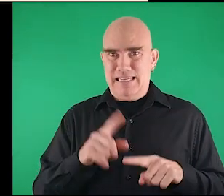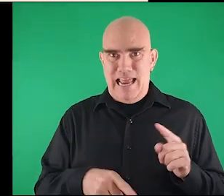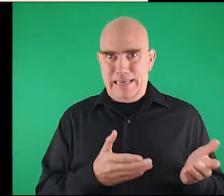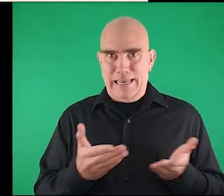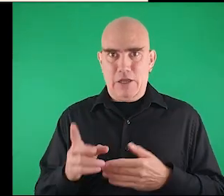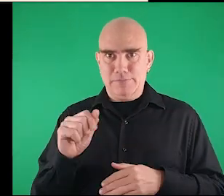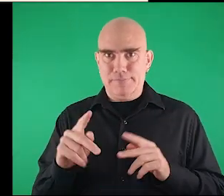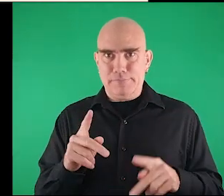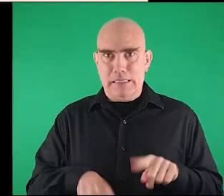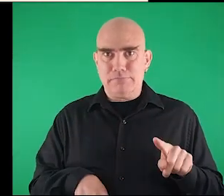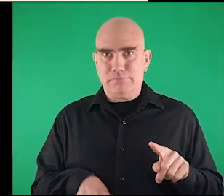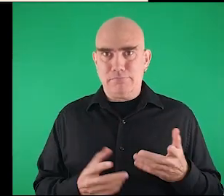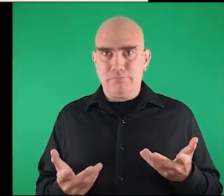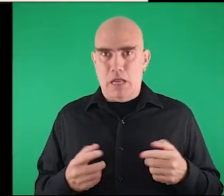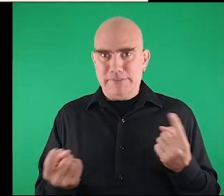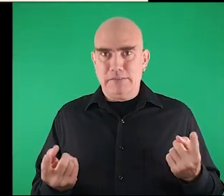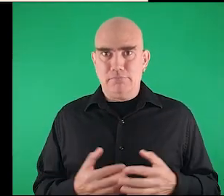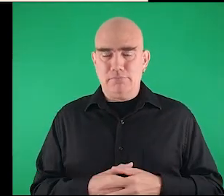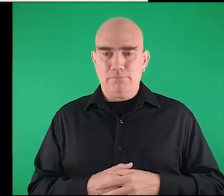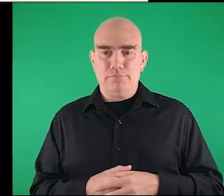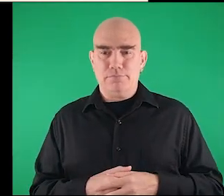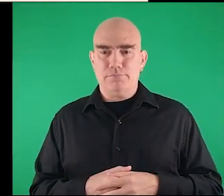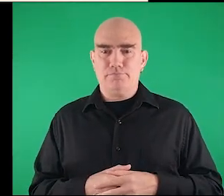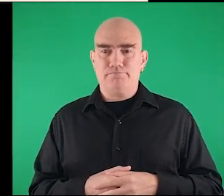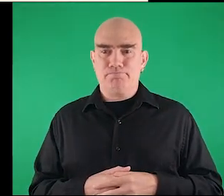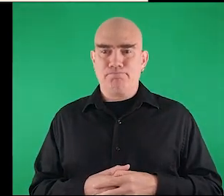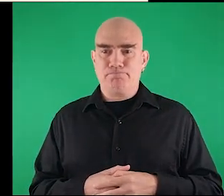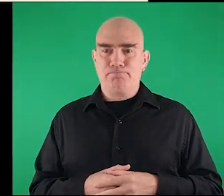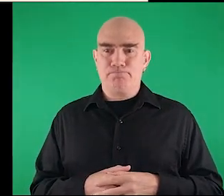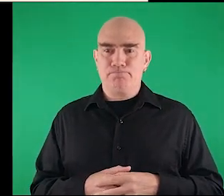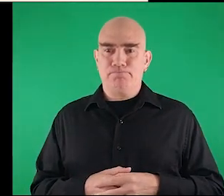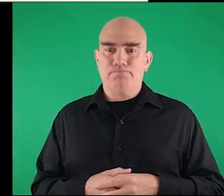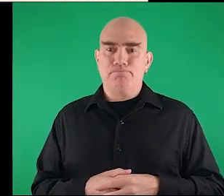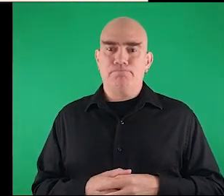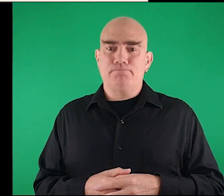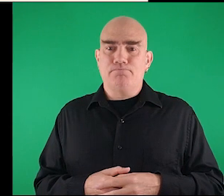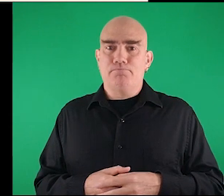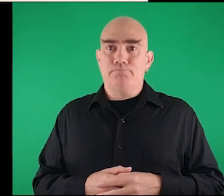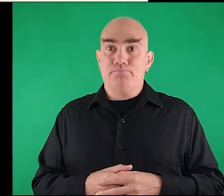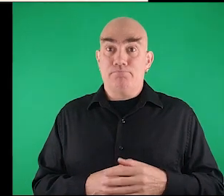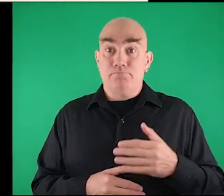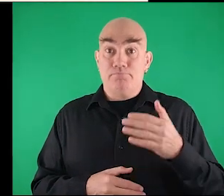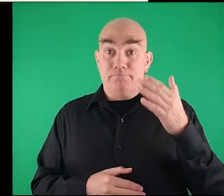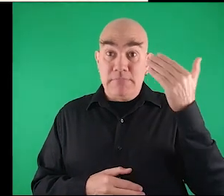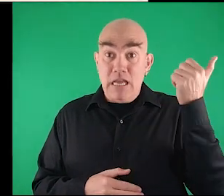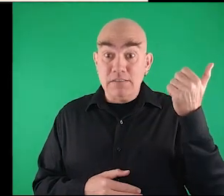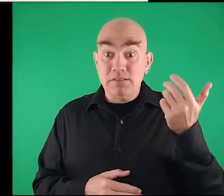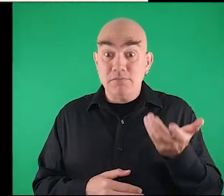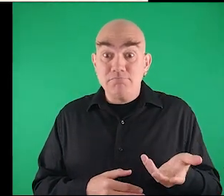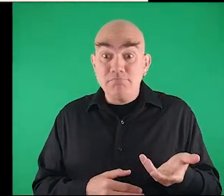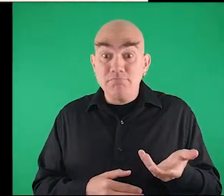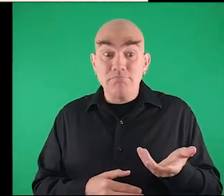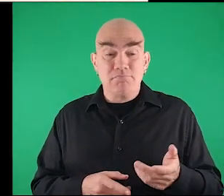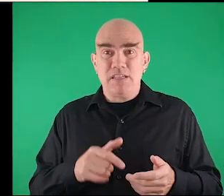in in opposite they cannot carry disabled people are not